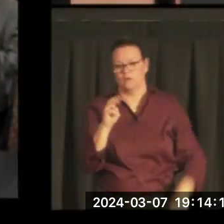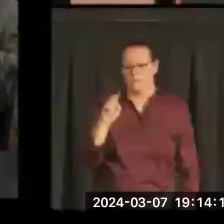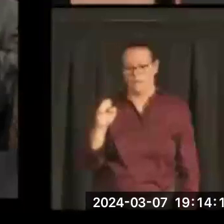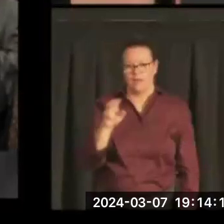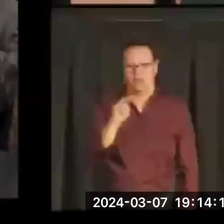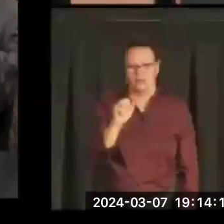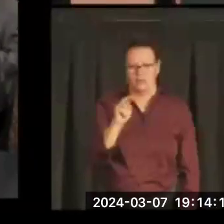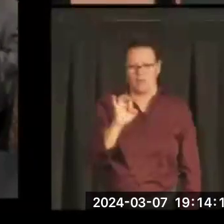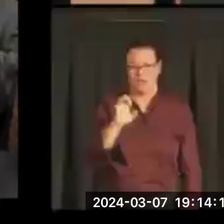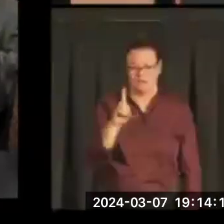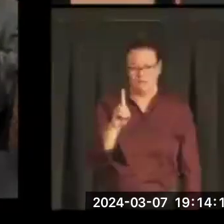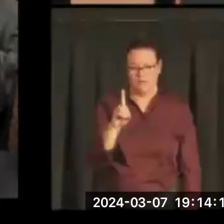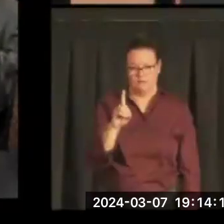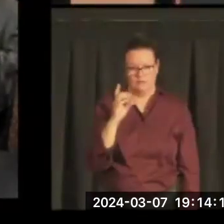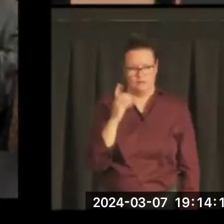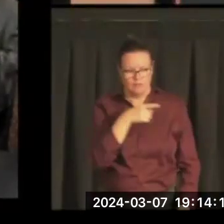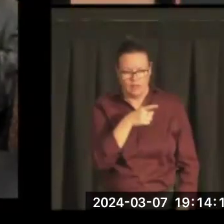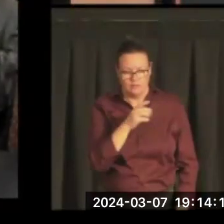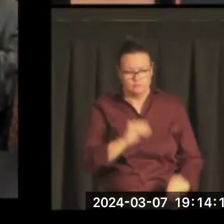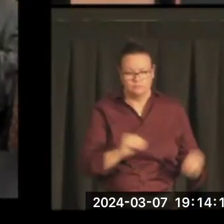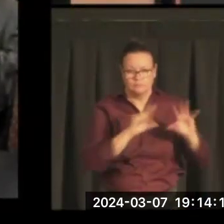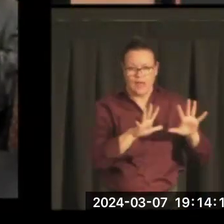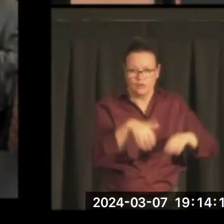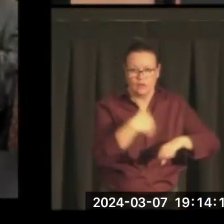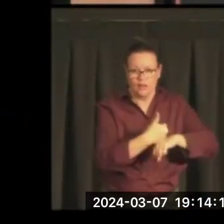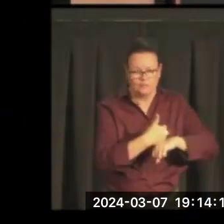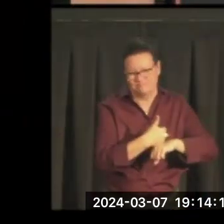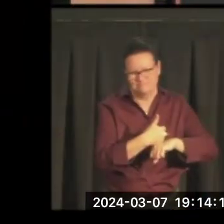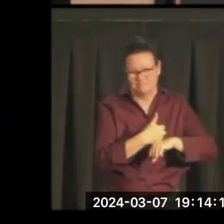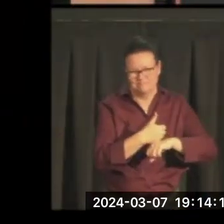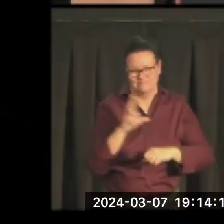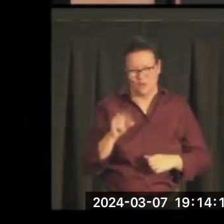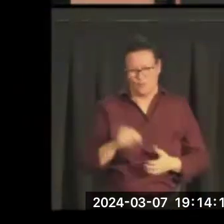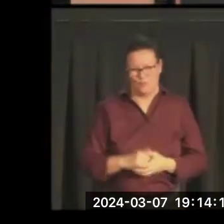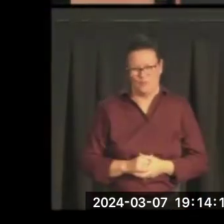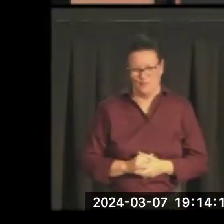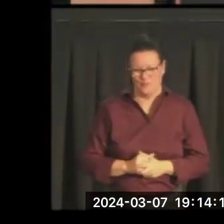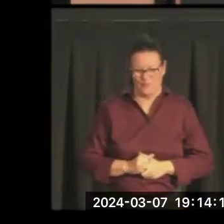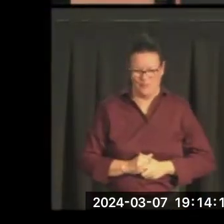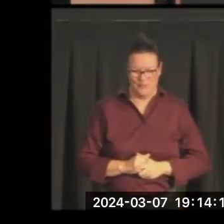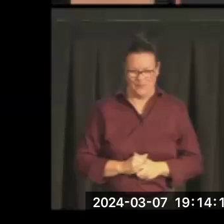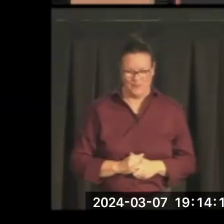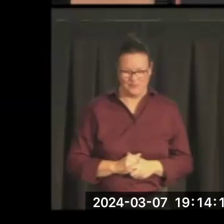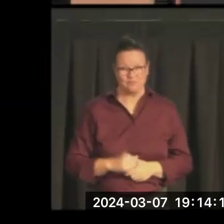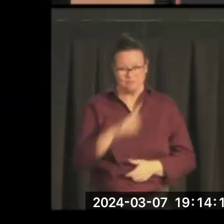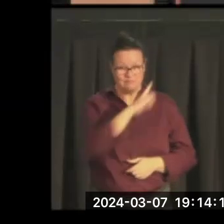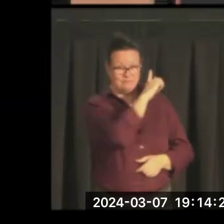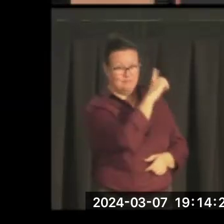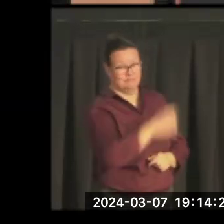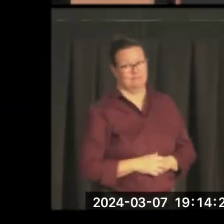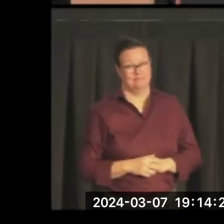That didn't just happen. And if that didn't convince you, this is what the portrait looks like.